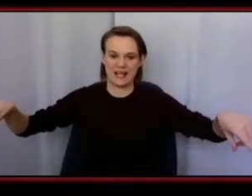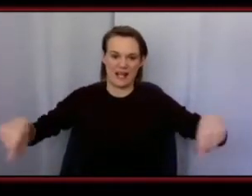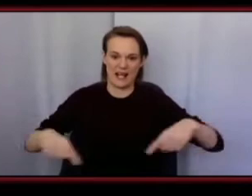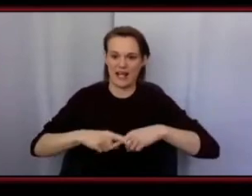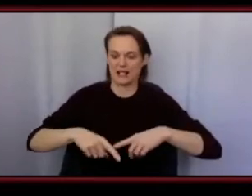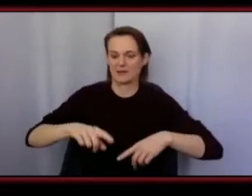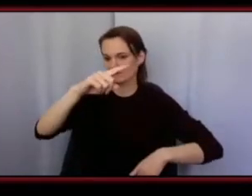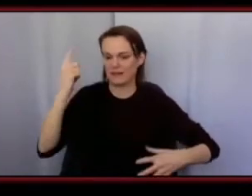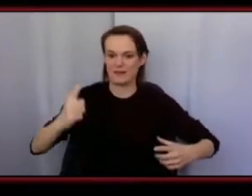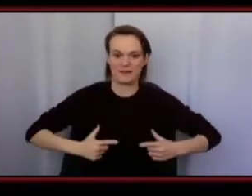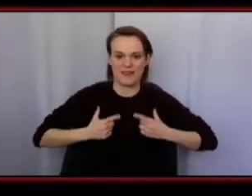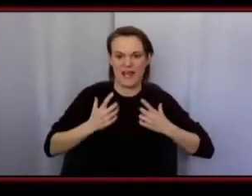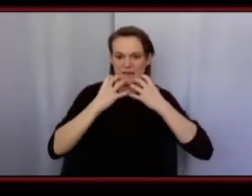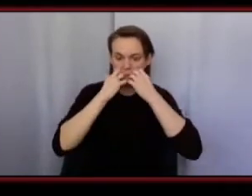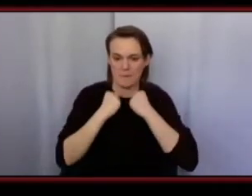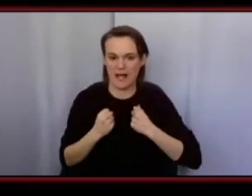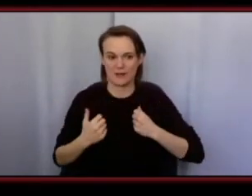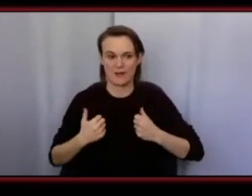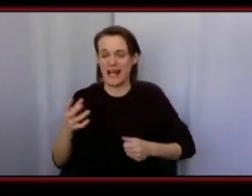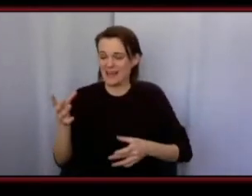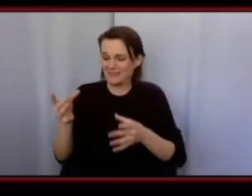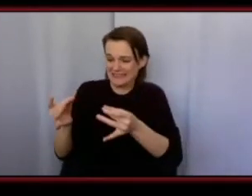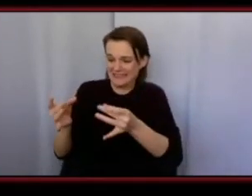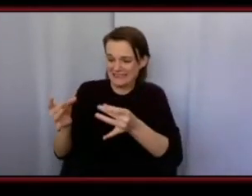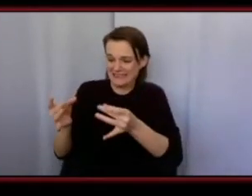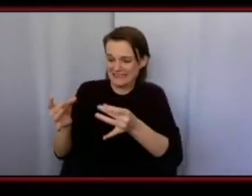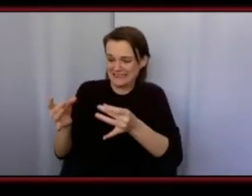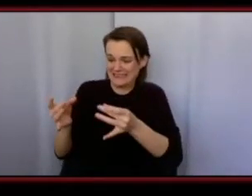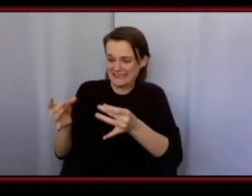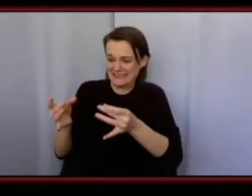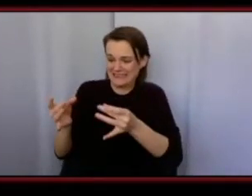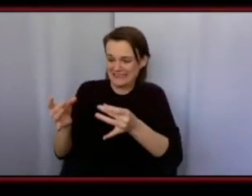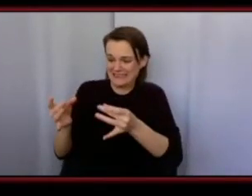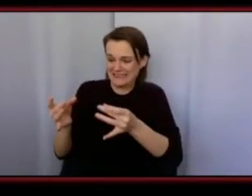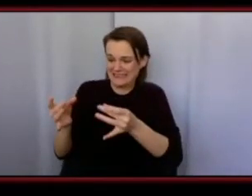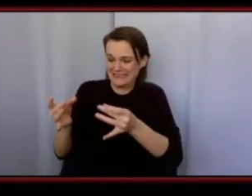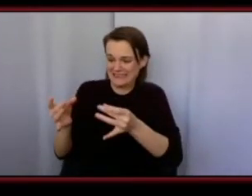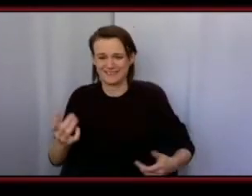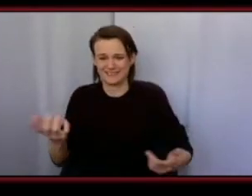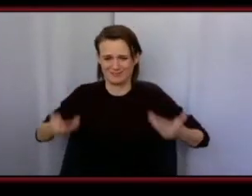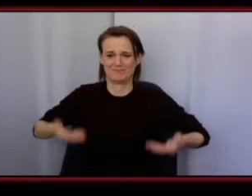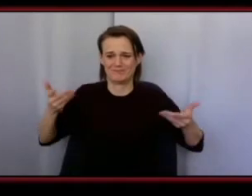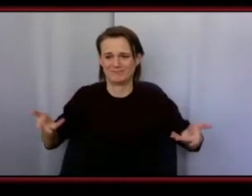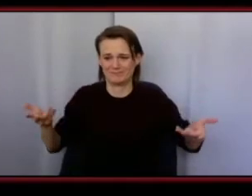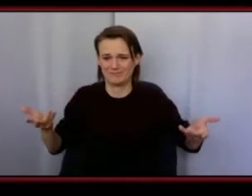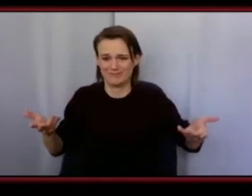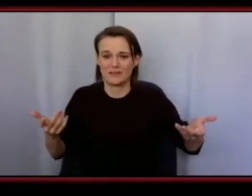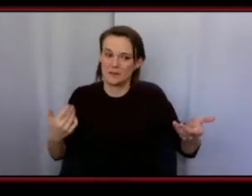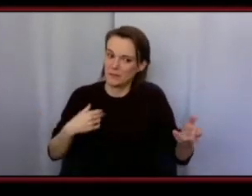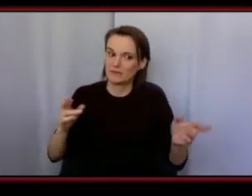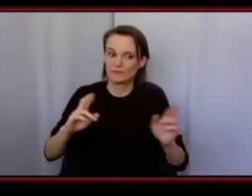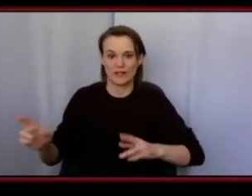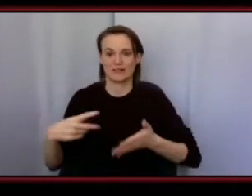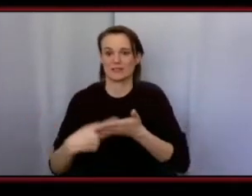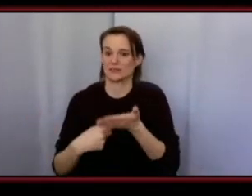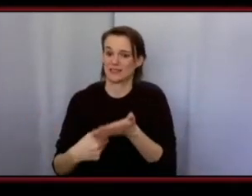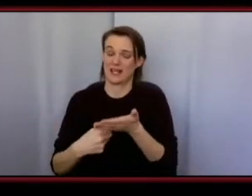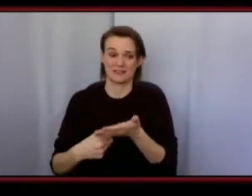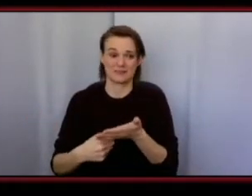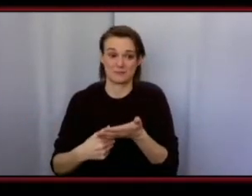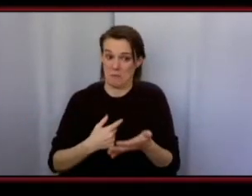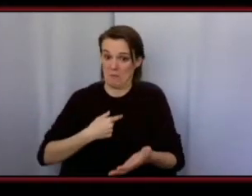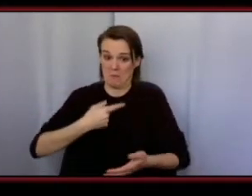stickers i have the stuff so if people are going to come at me they're ready for it but they're ready for the conversation and i talk about it